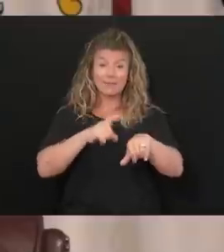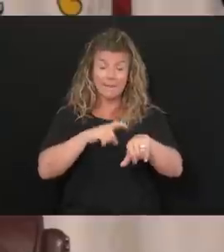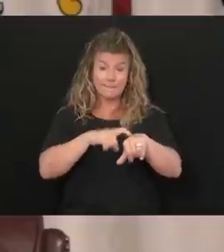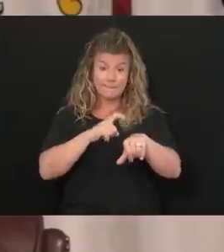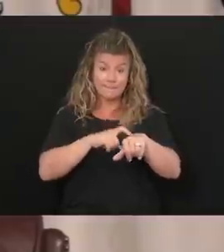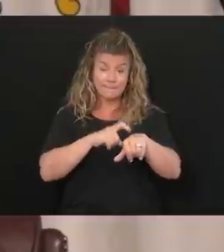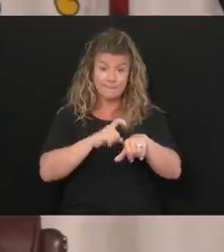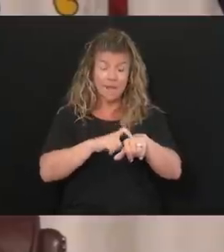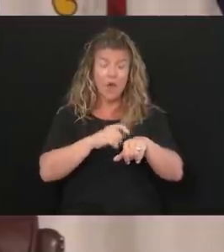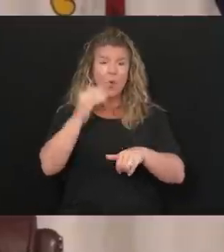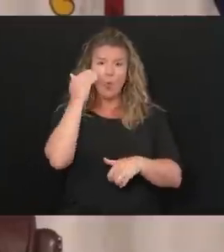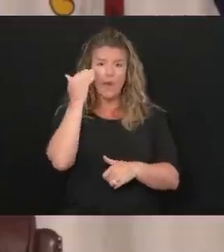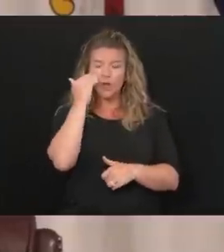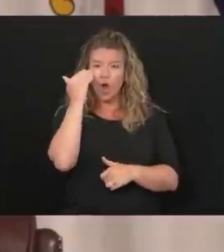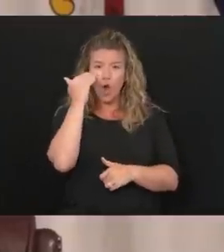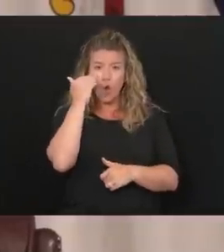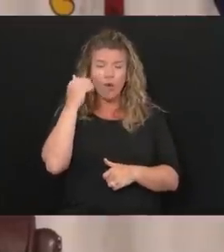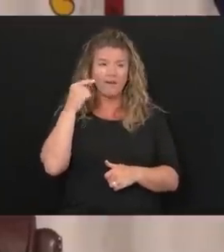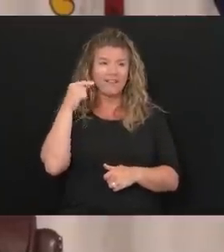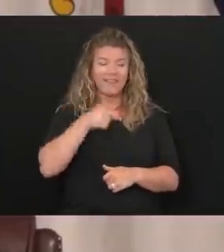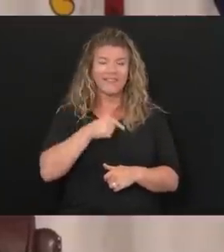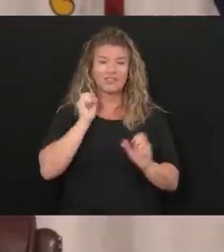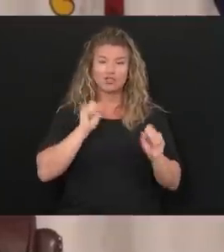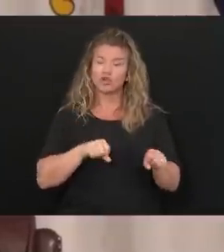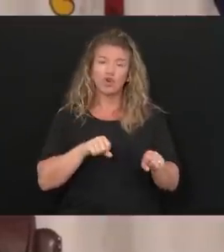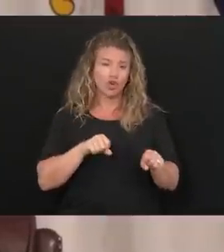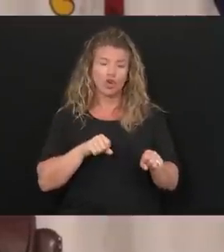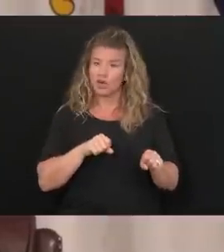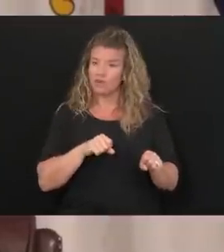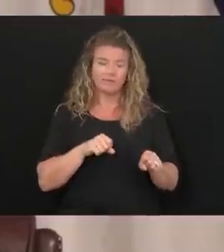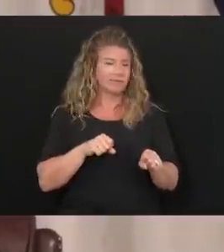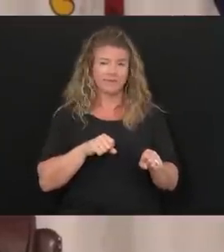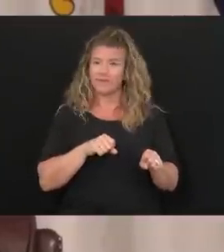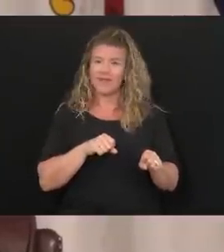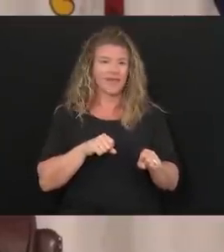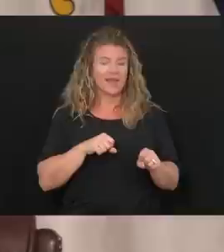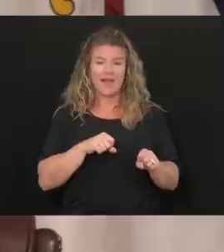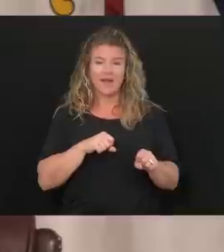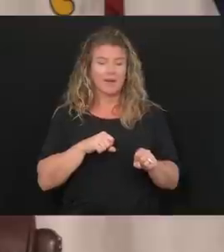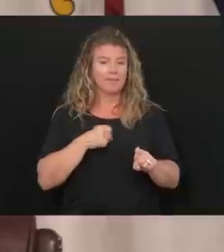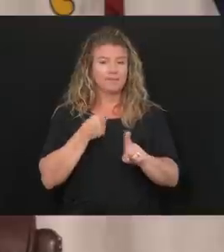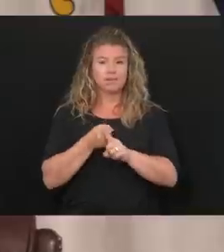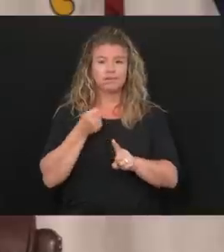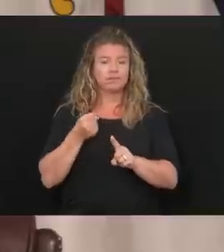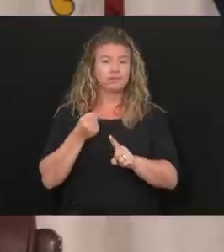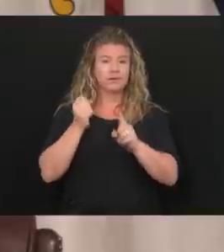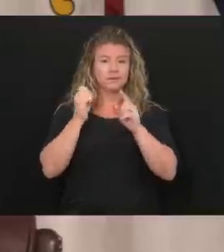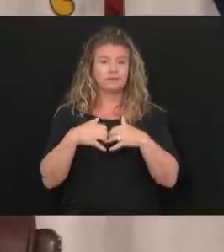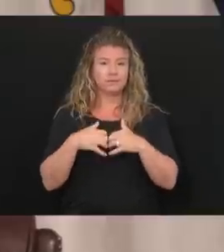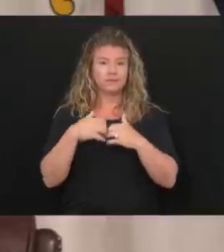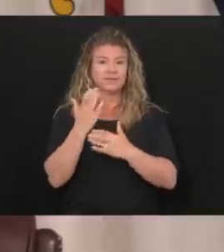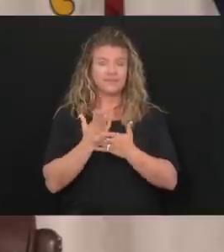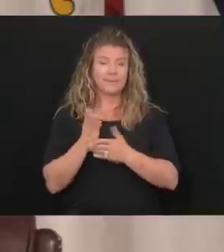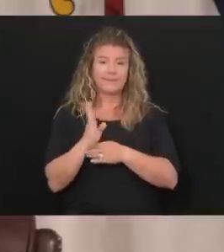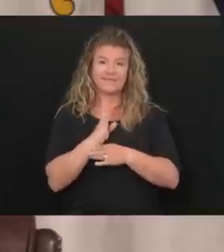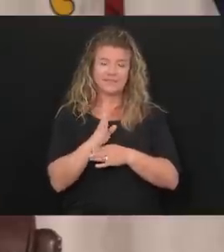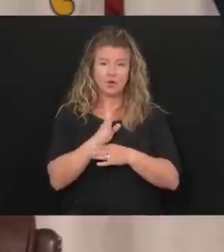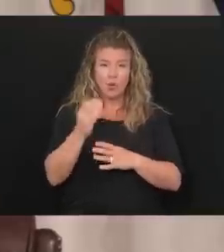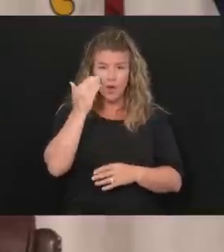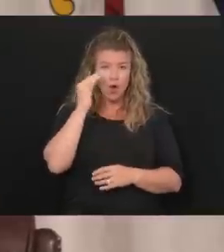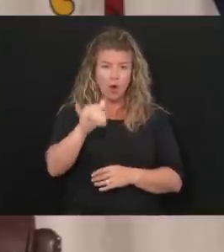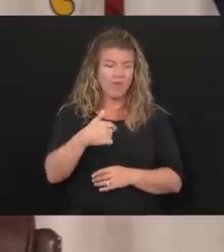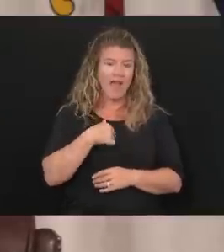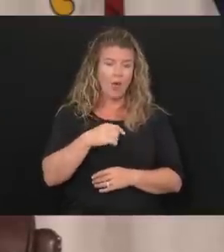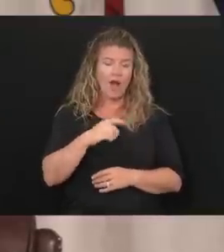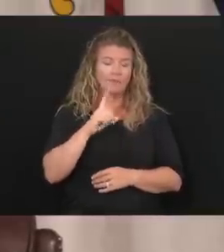you know, we know that this could be, this could very well have been a cannonball to the stomach and we may lose some businesses and everything. I'm